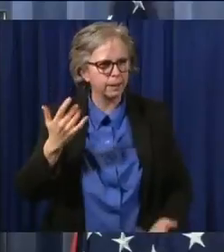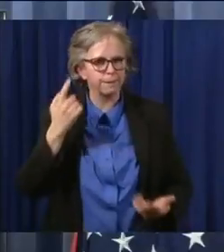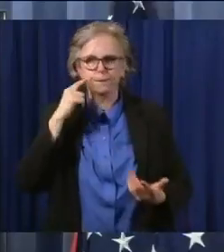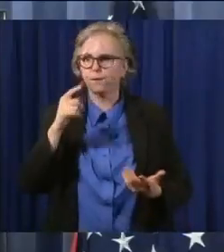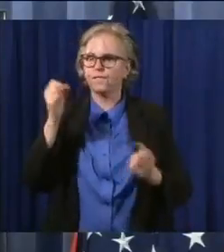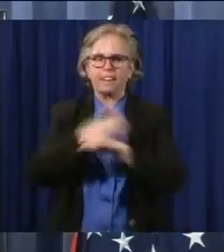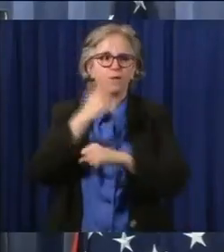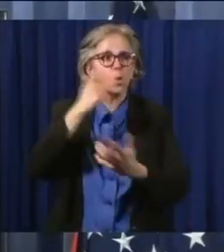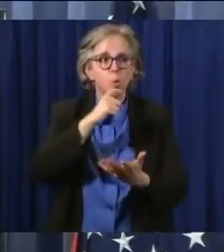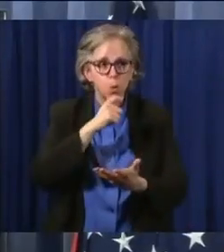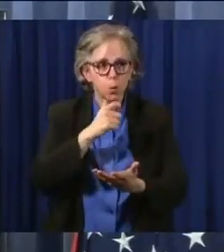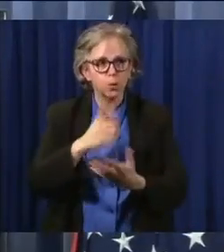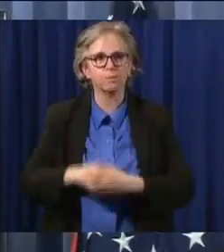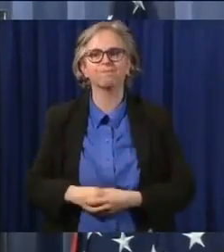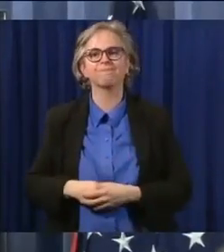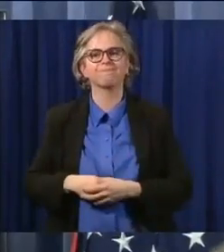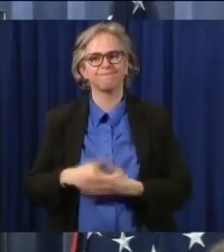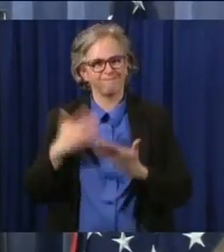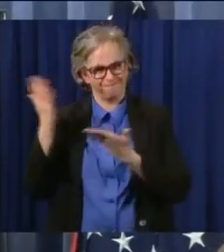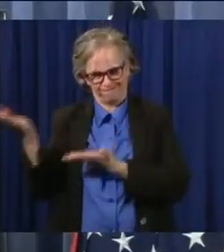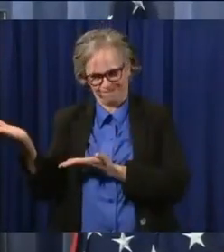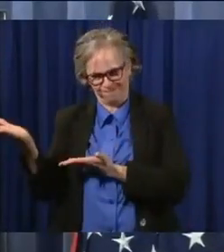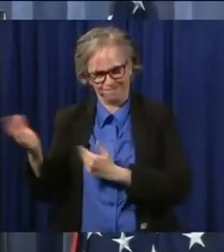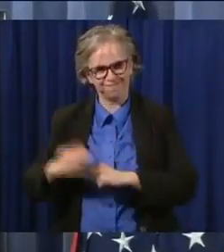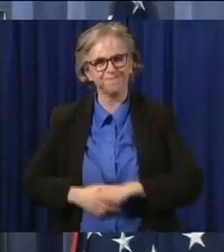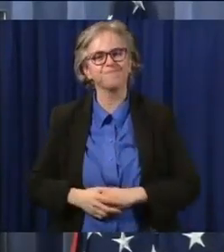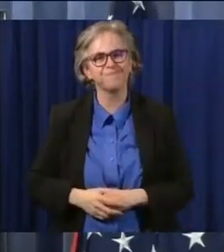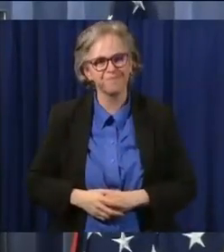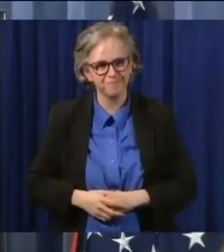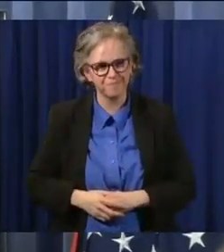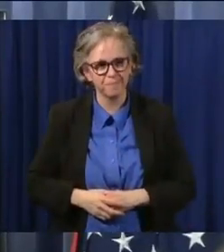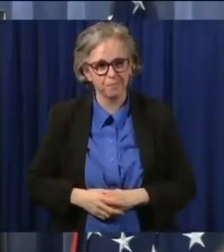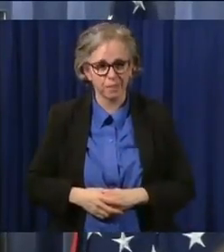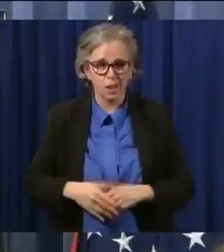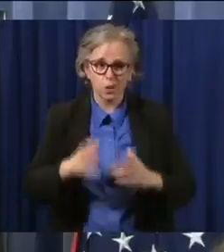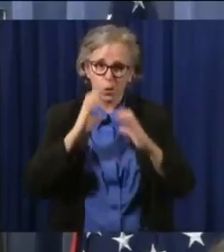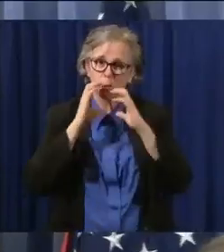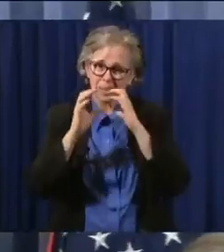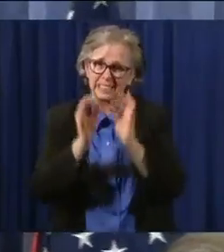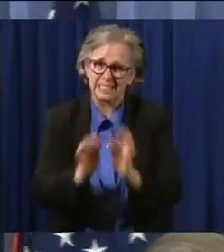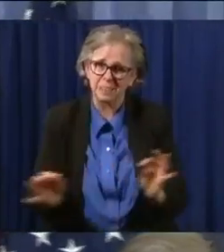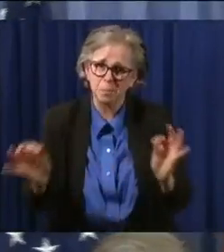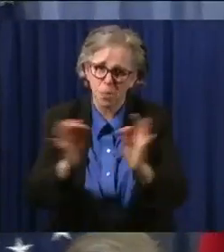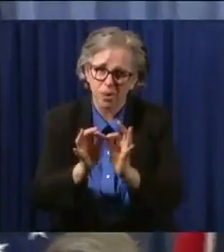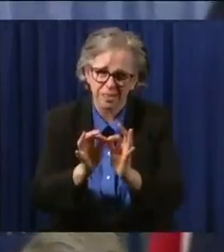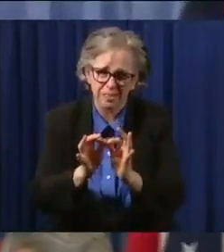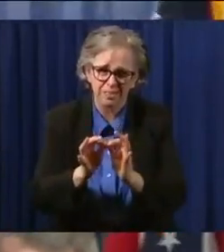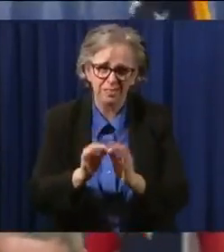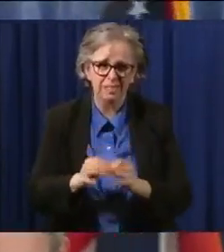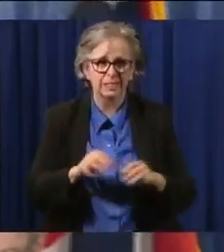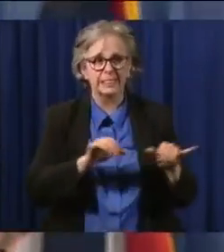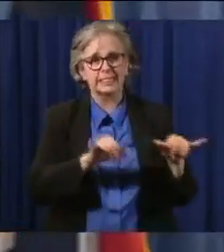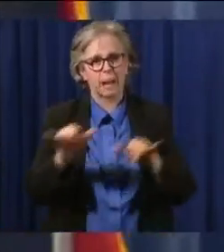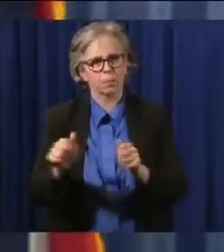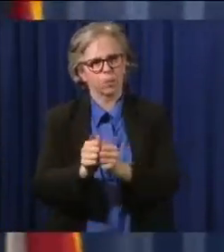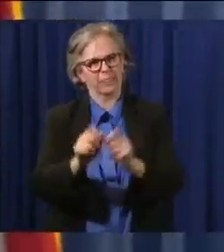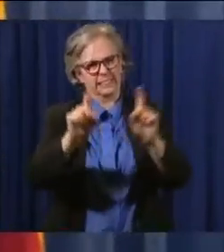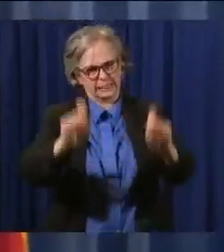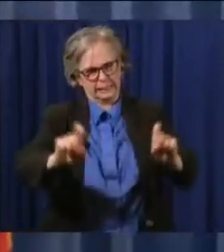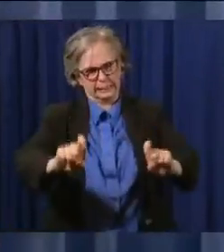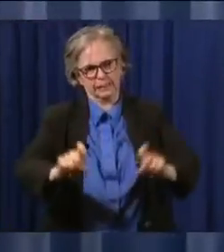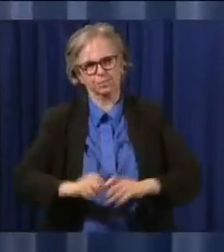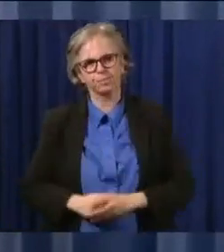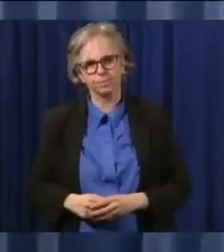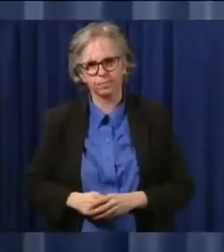Well, communication is certainly very important, so is testing. So I'd like to take a moment to discuss COVID-19 testing